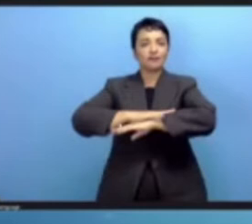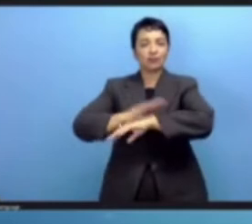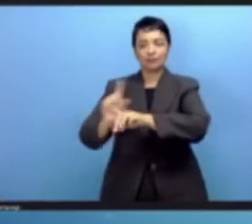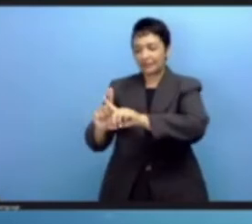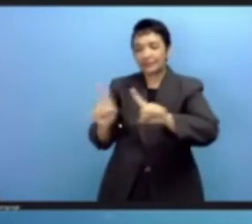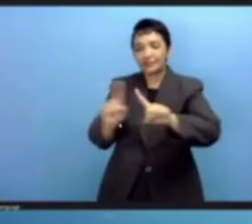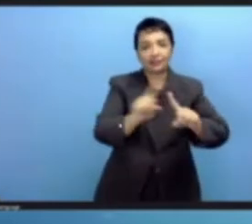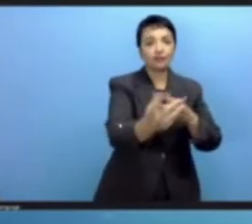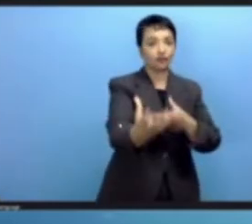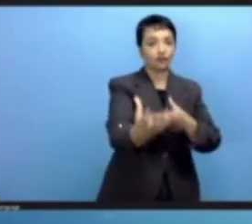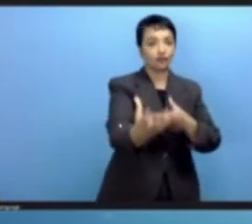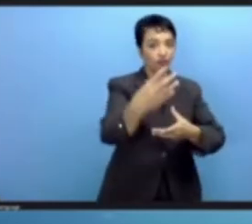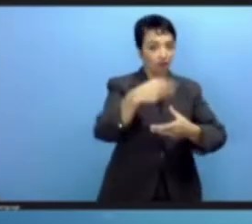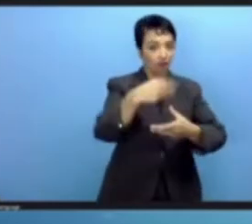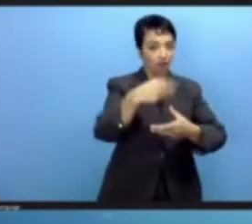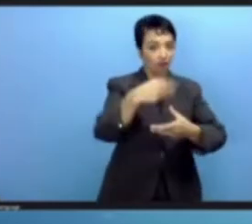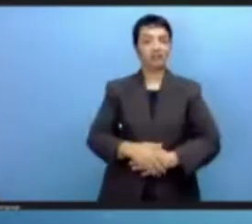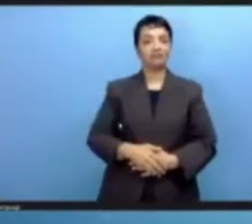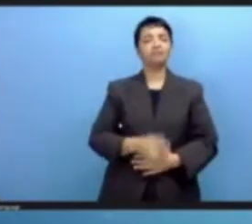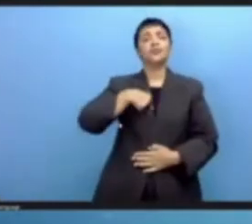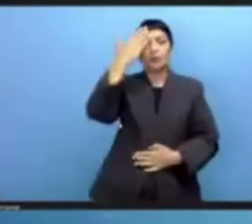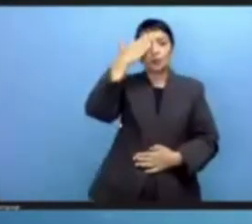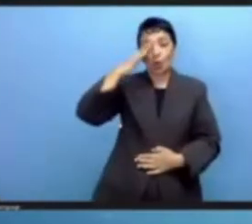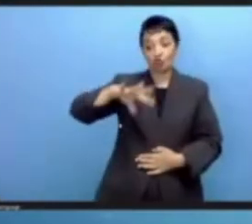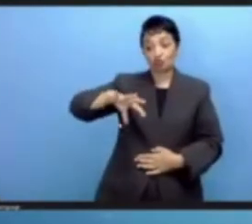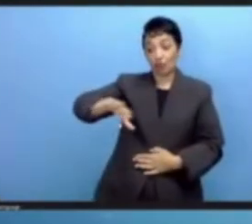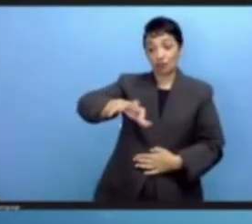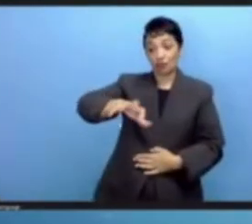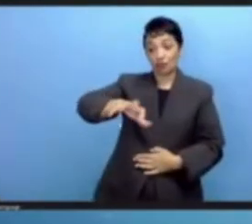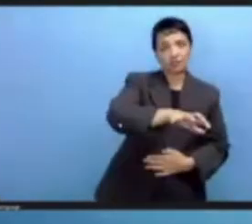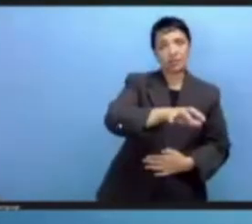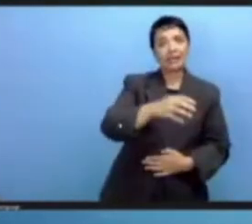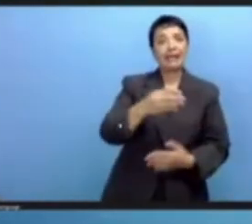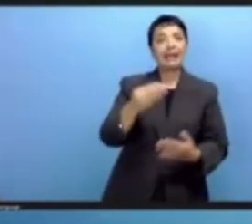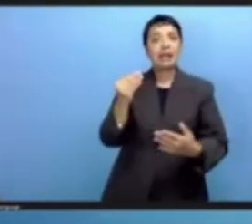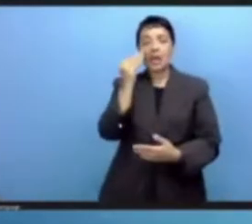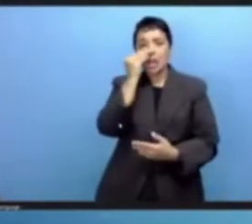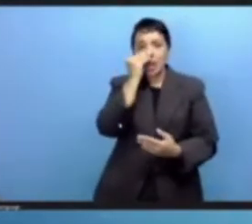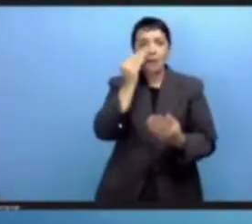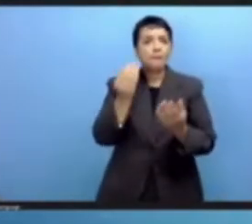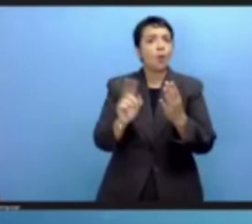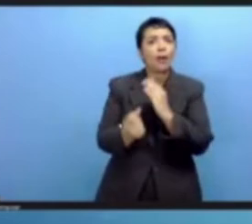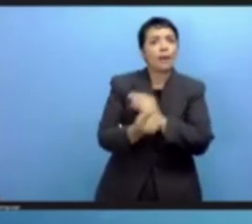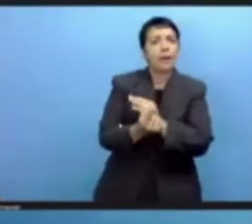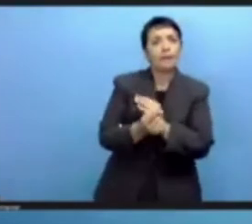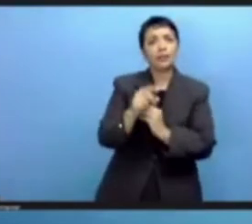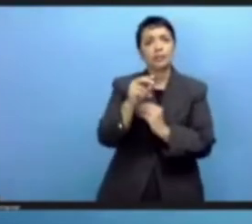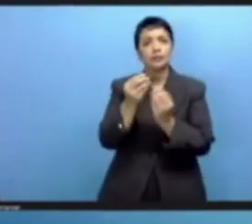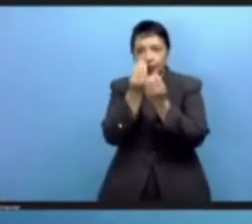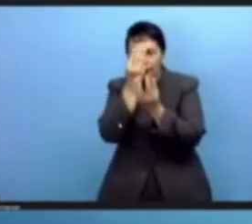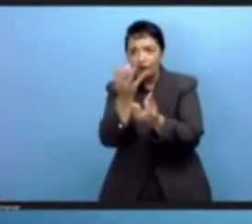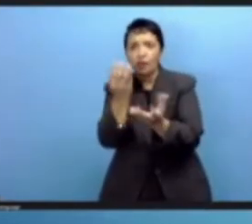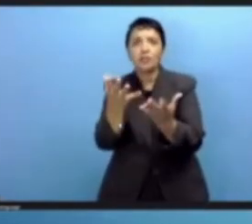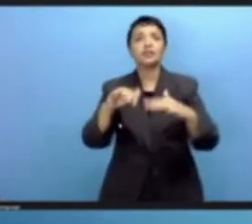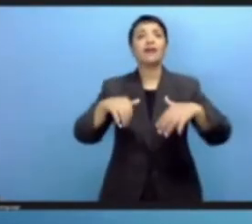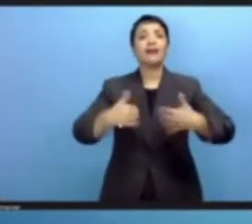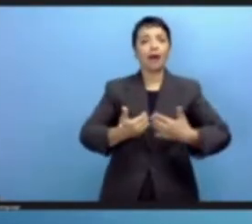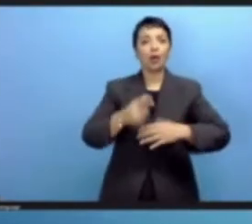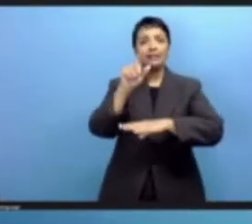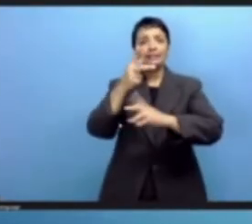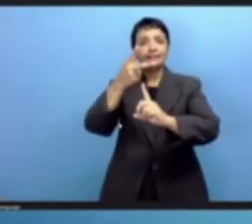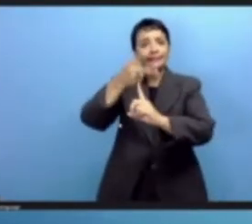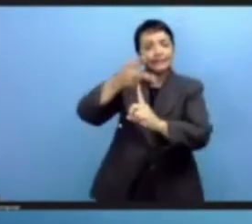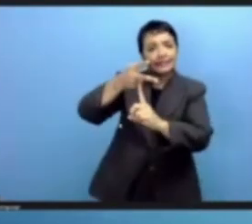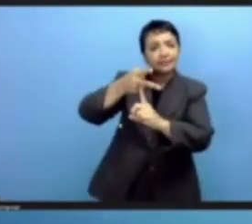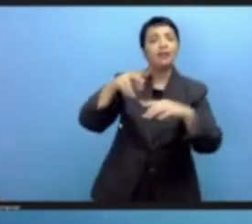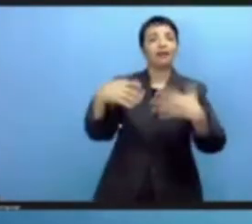countries, the primary source of news for 80% of the population is a digital or social media platform.